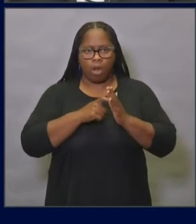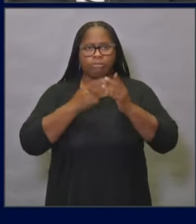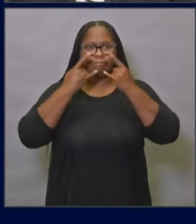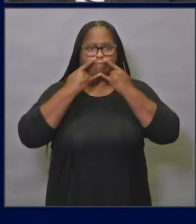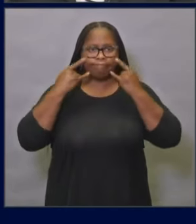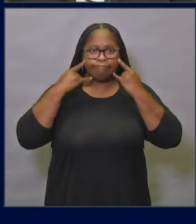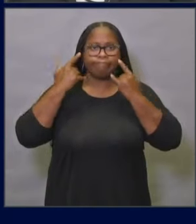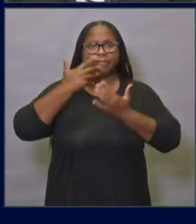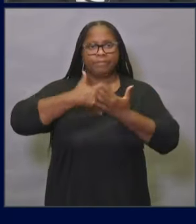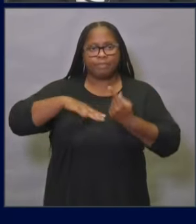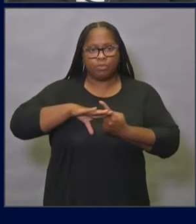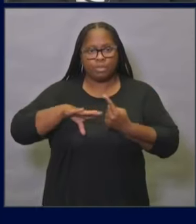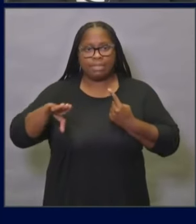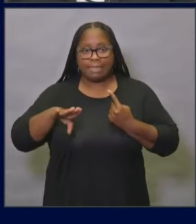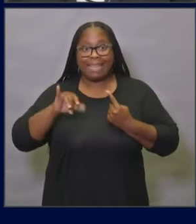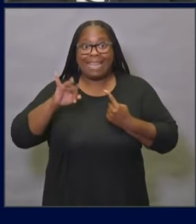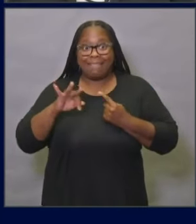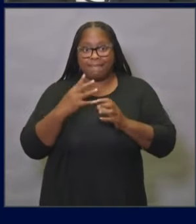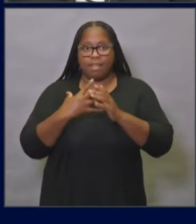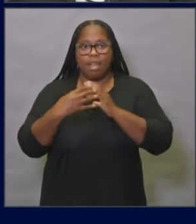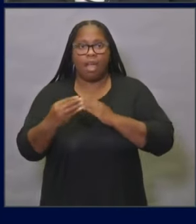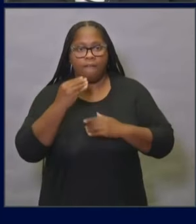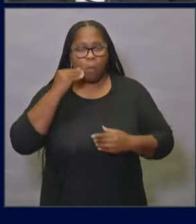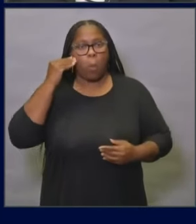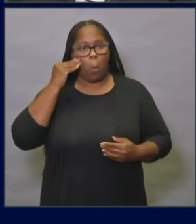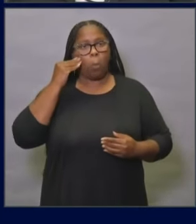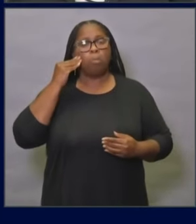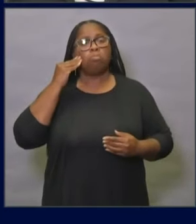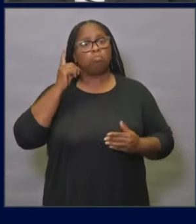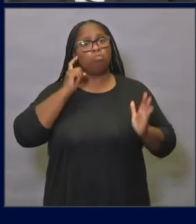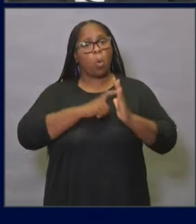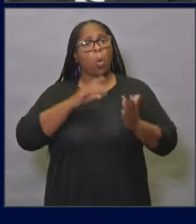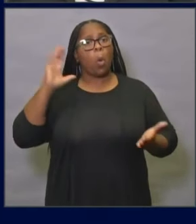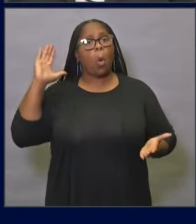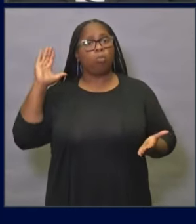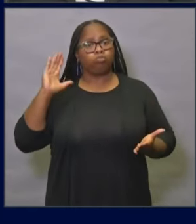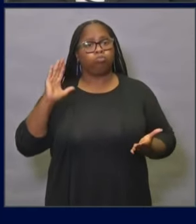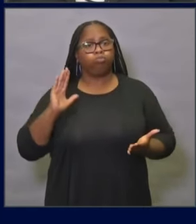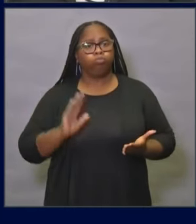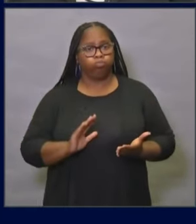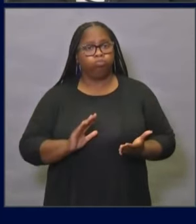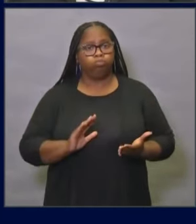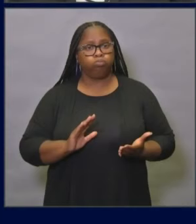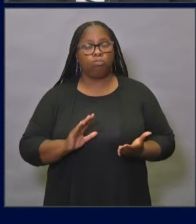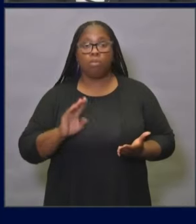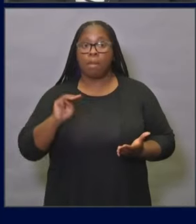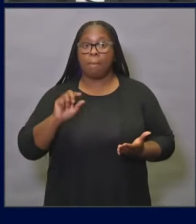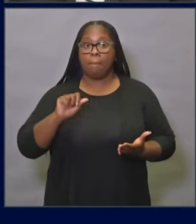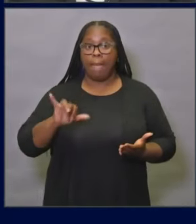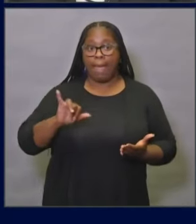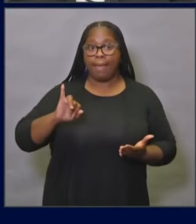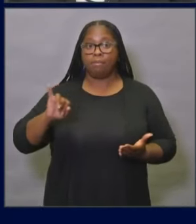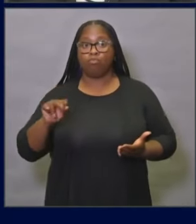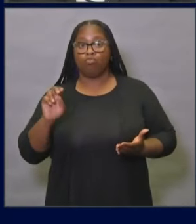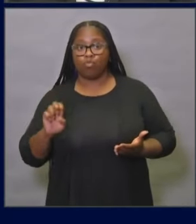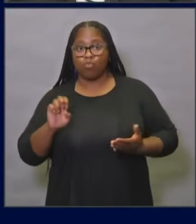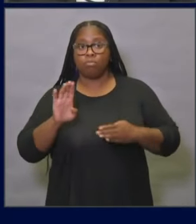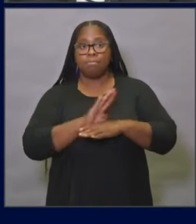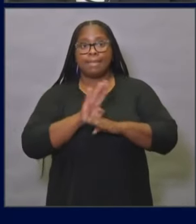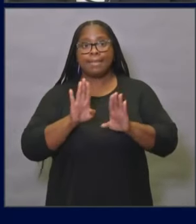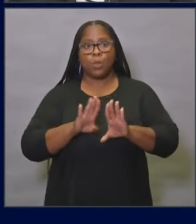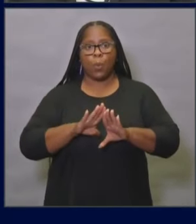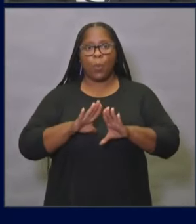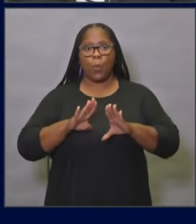distancing when outside their homes. As more businesses began to reopen in late May and June, people were out of their